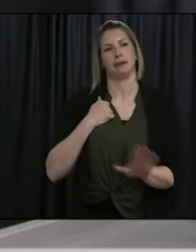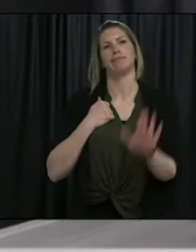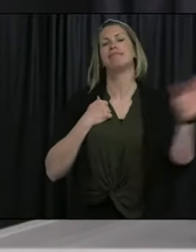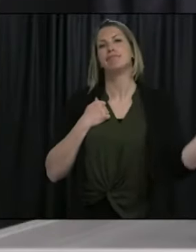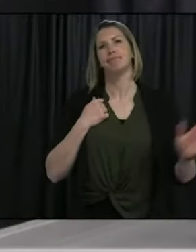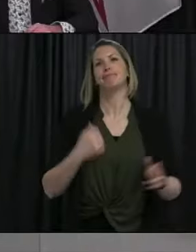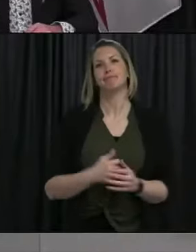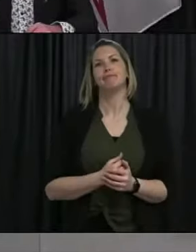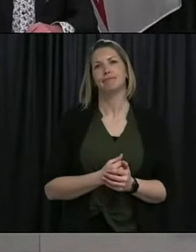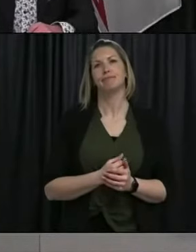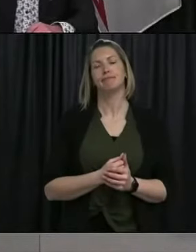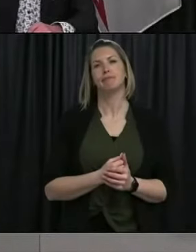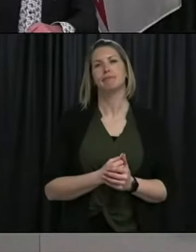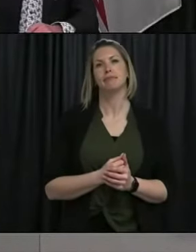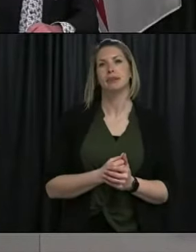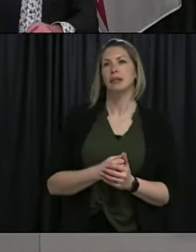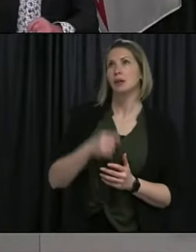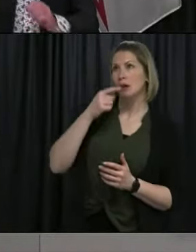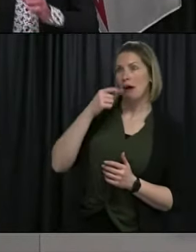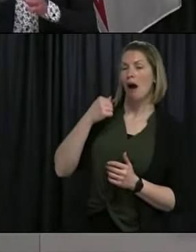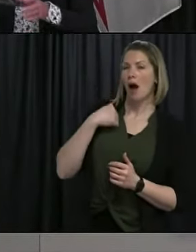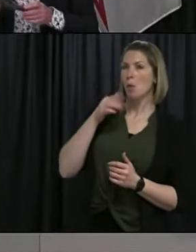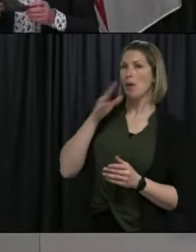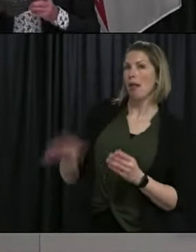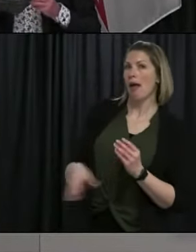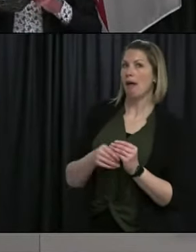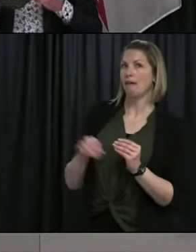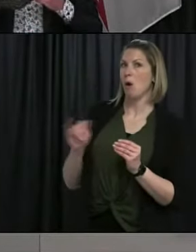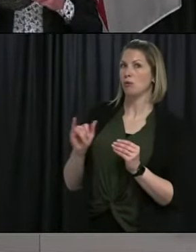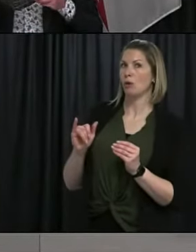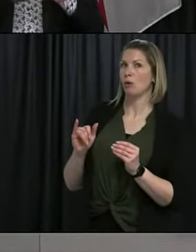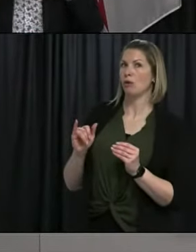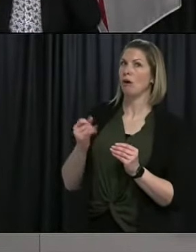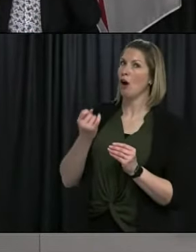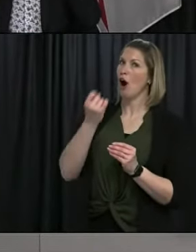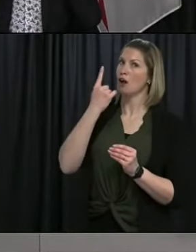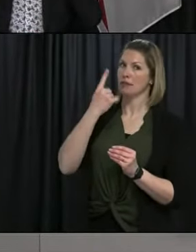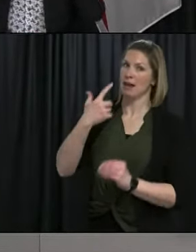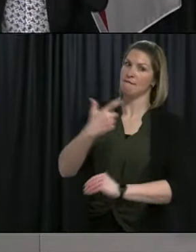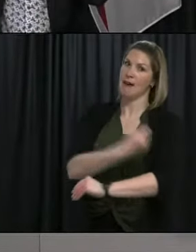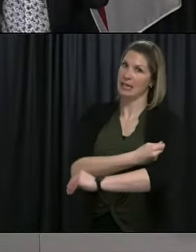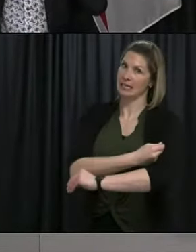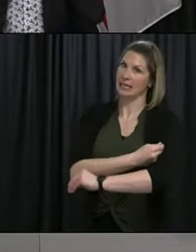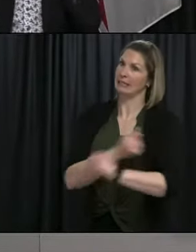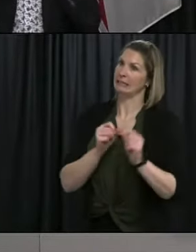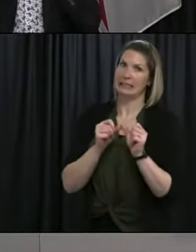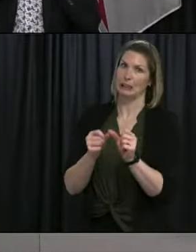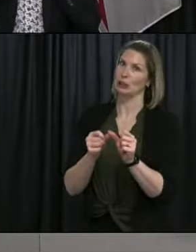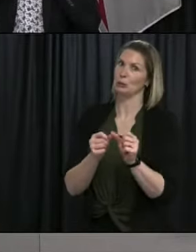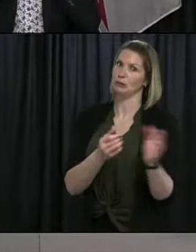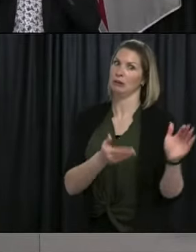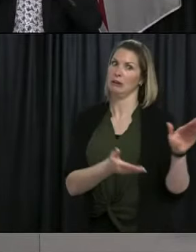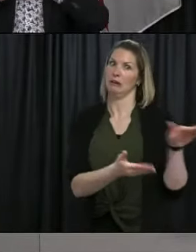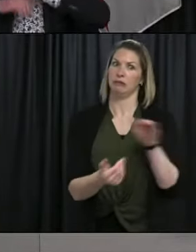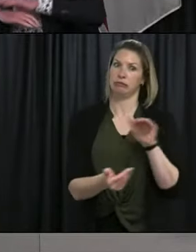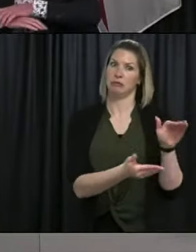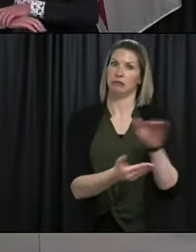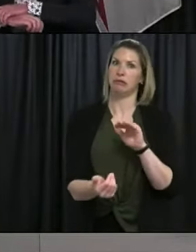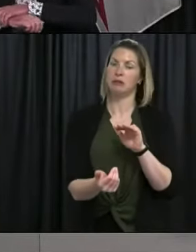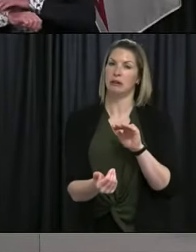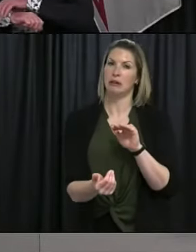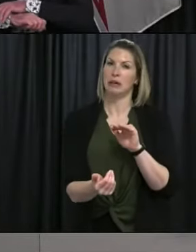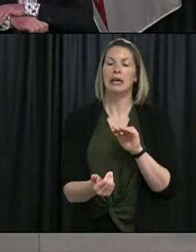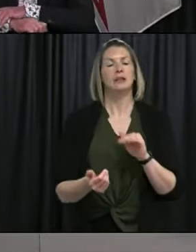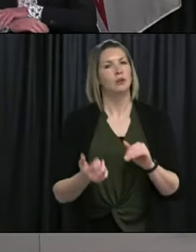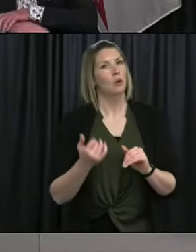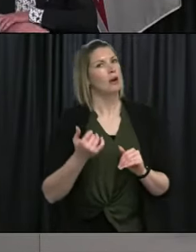And I will add on that, too, if I can, that, you know, we've got to consider that vaccines are coming in here, too. So as long as people continue to step